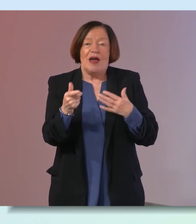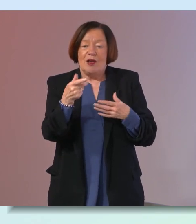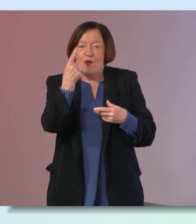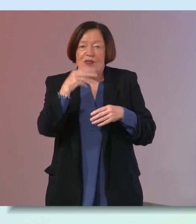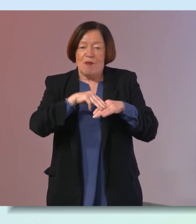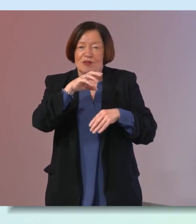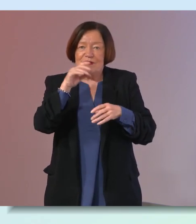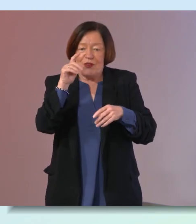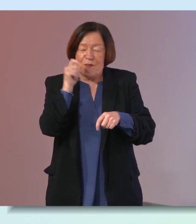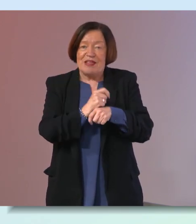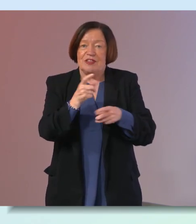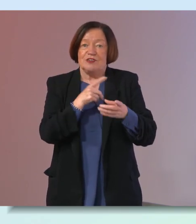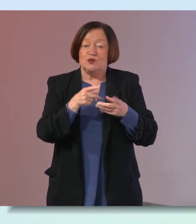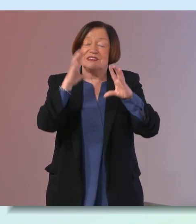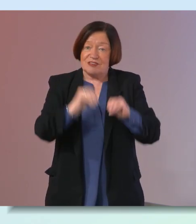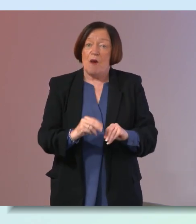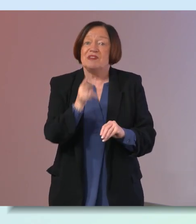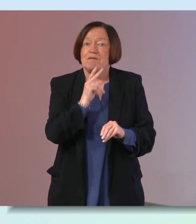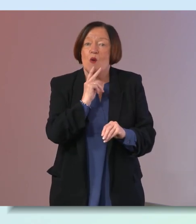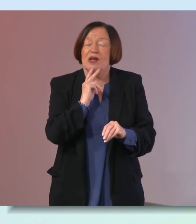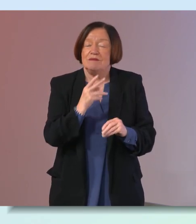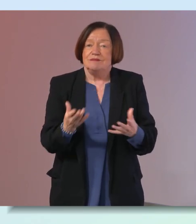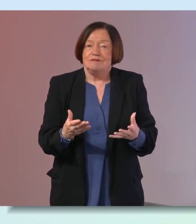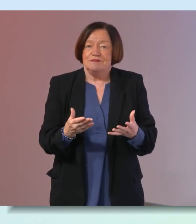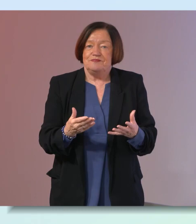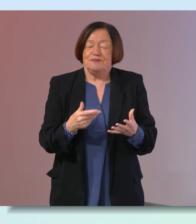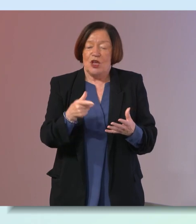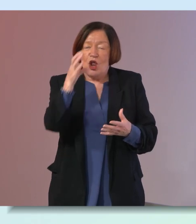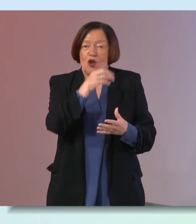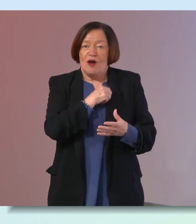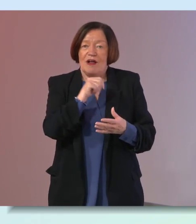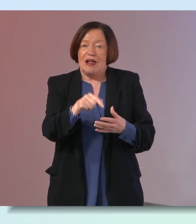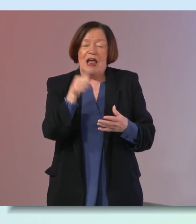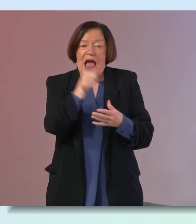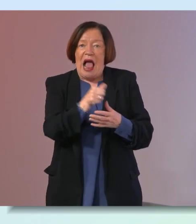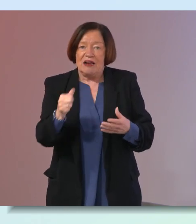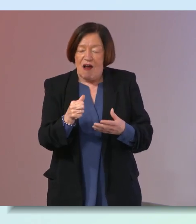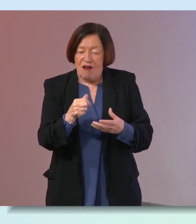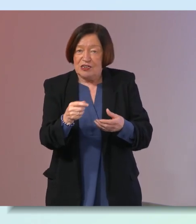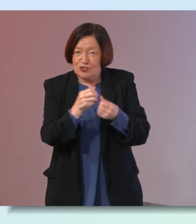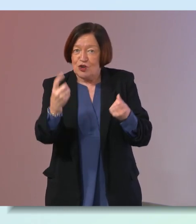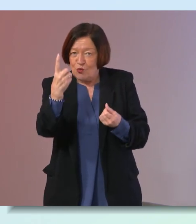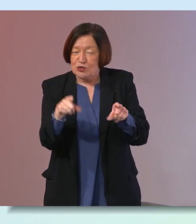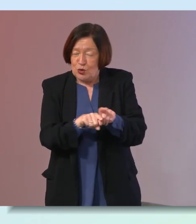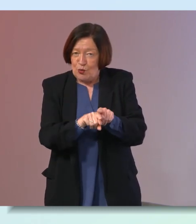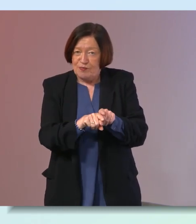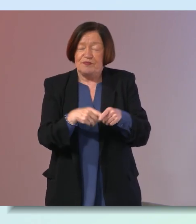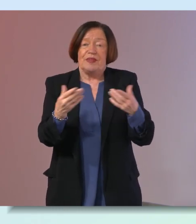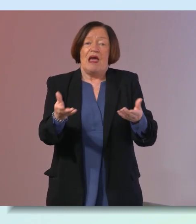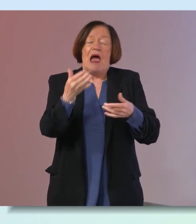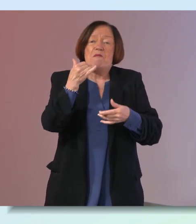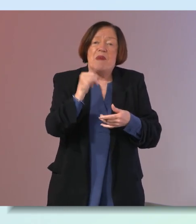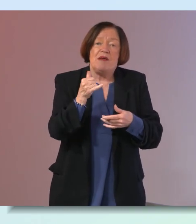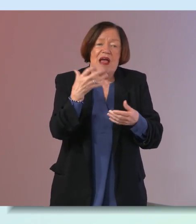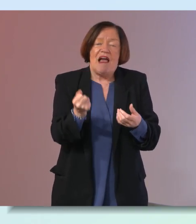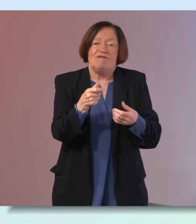meaningful things to do stopping smoking is up there and looking at their alcohol intake is important too and then perhaps